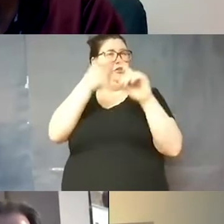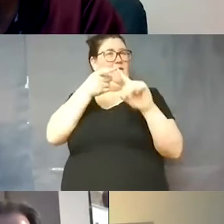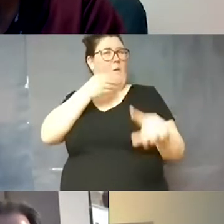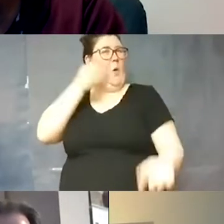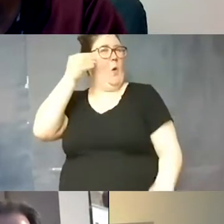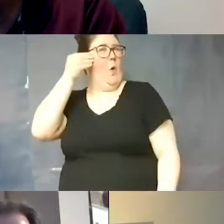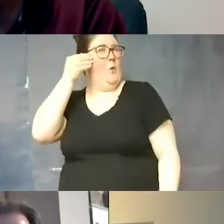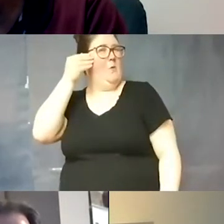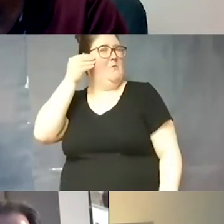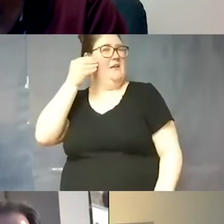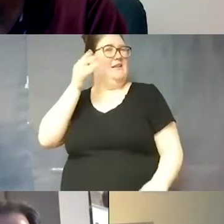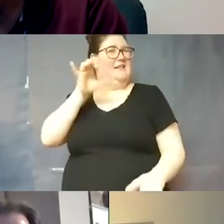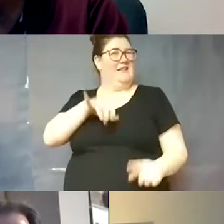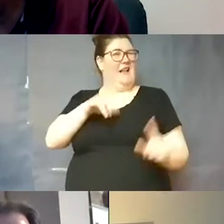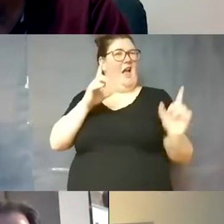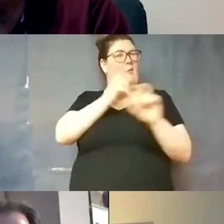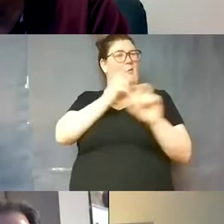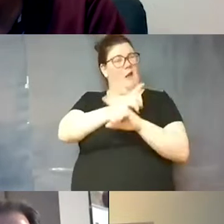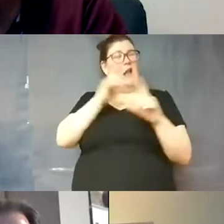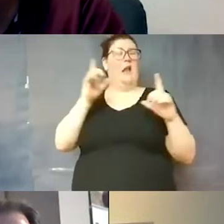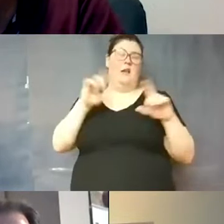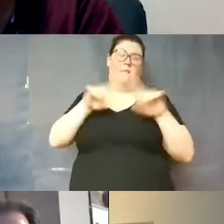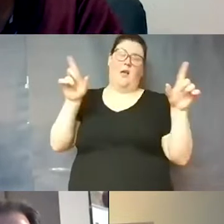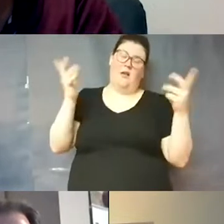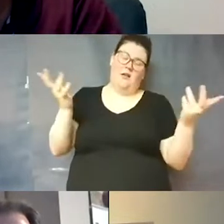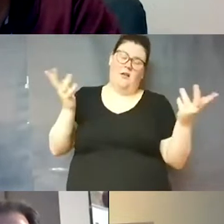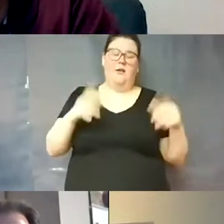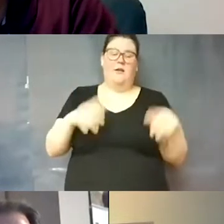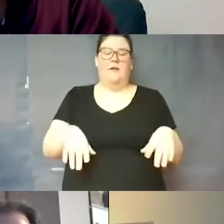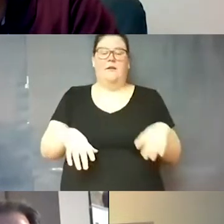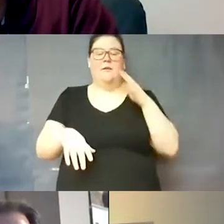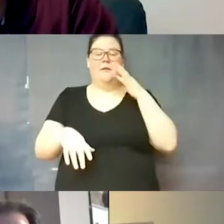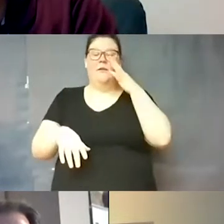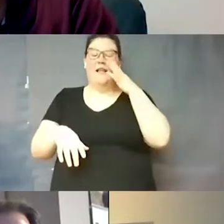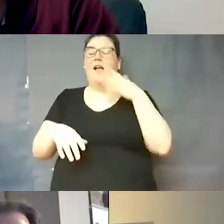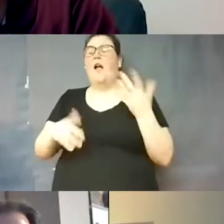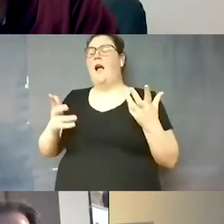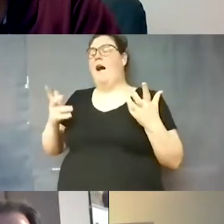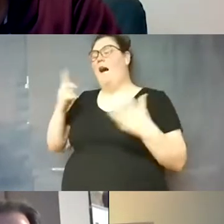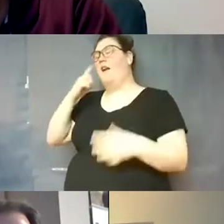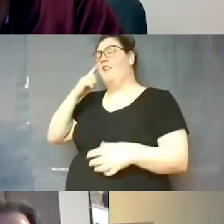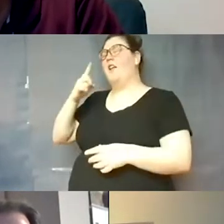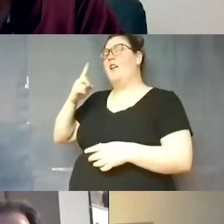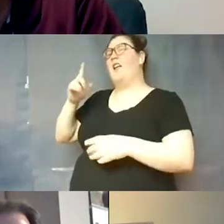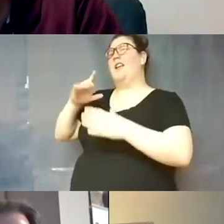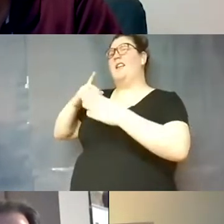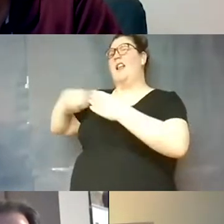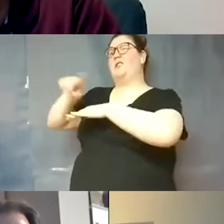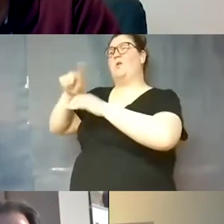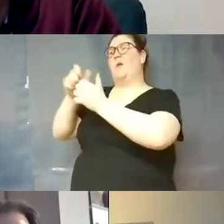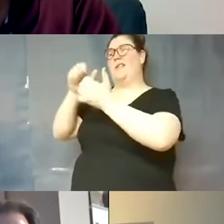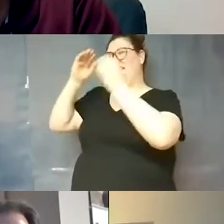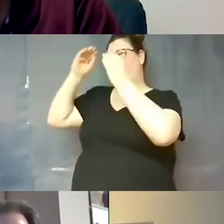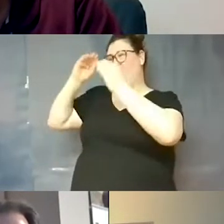we can start to address it yeah i think our uh our town hall next week with teaching and learning would be more a